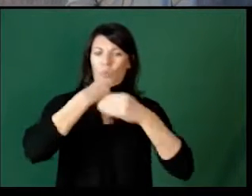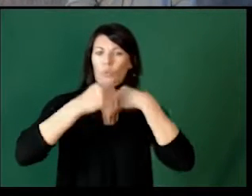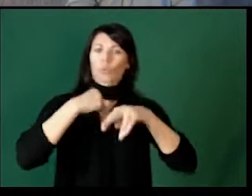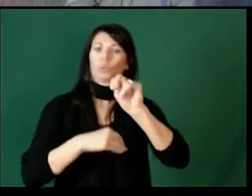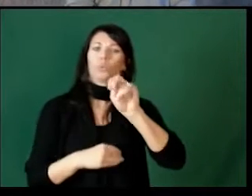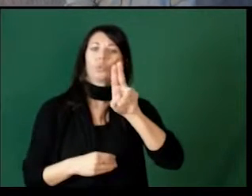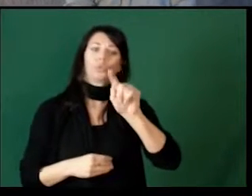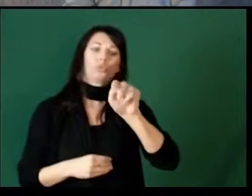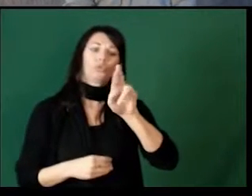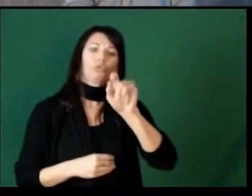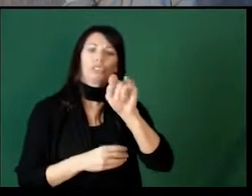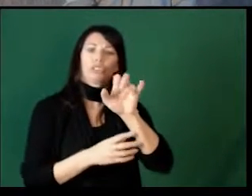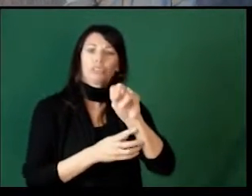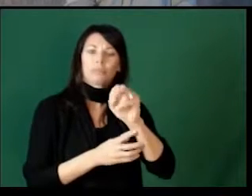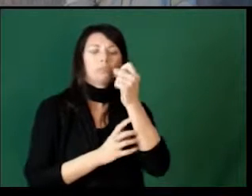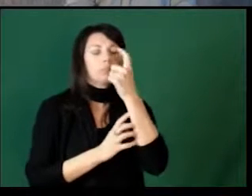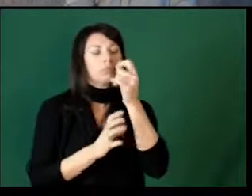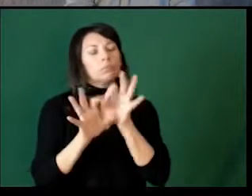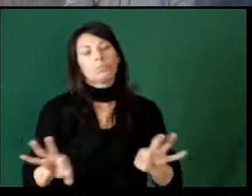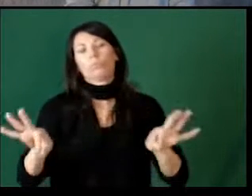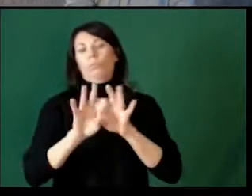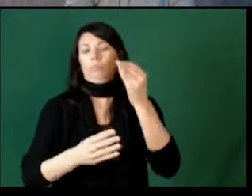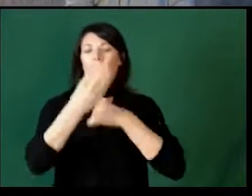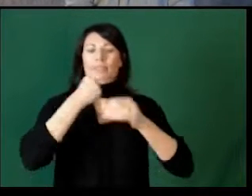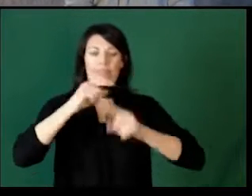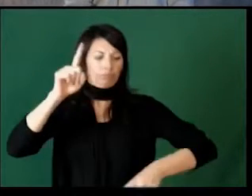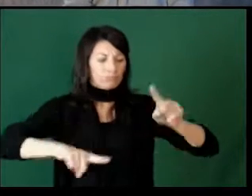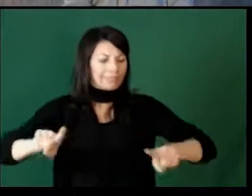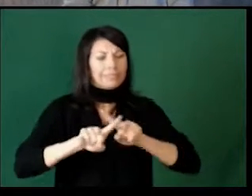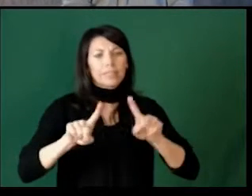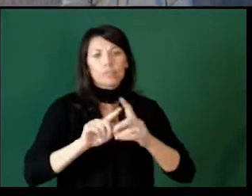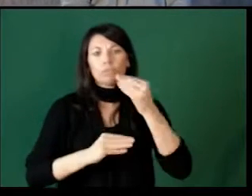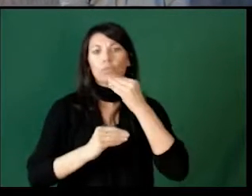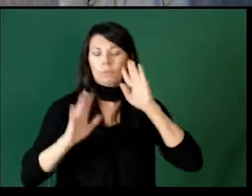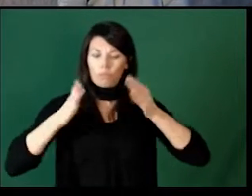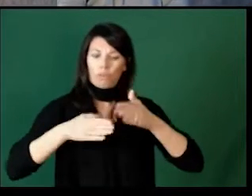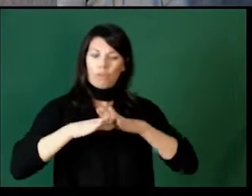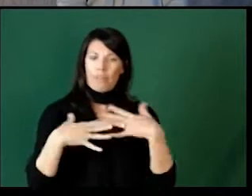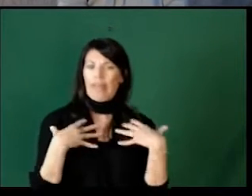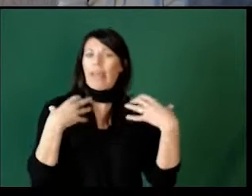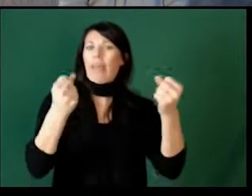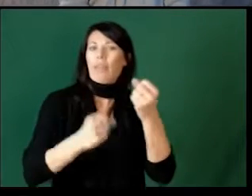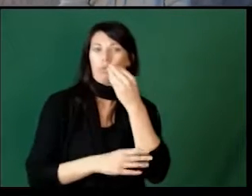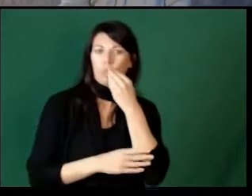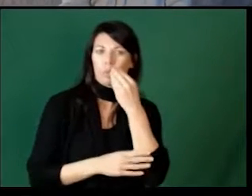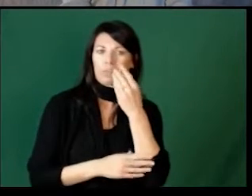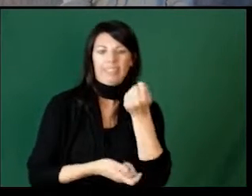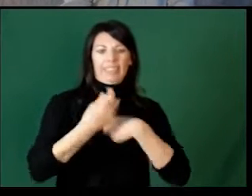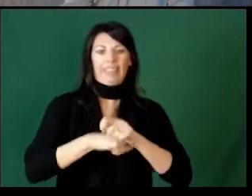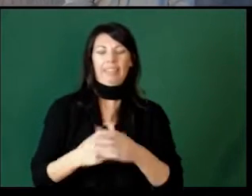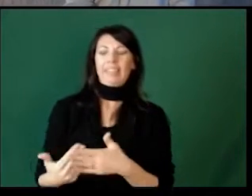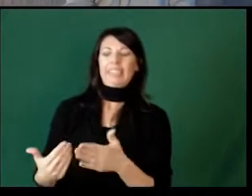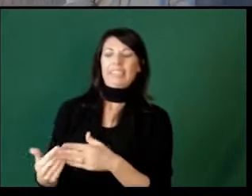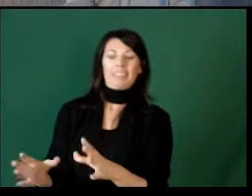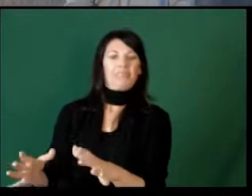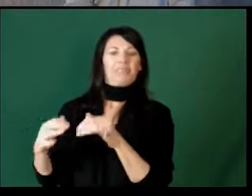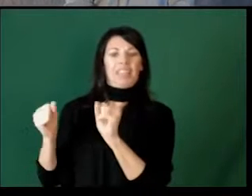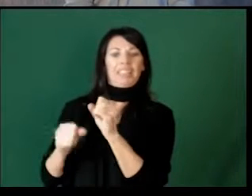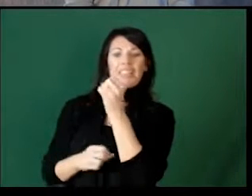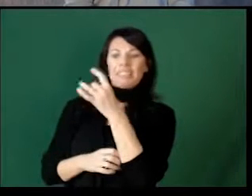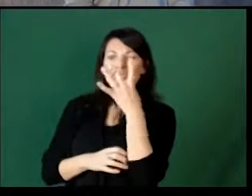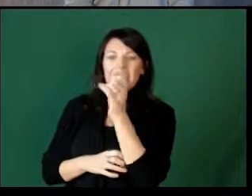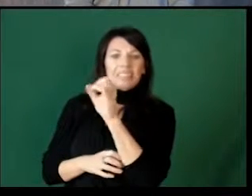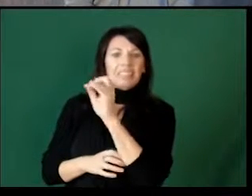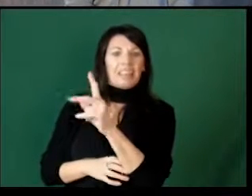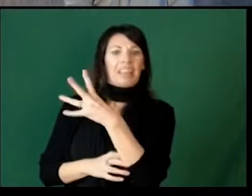We all know that it's very important to eat a variety of foods focusing on healthy foods rather than those easy and sometimes fast